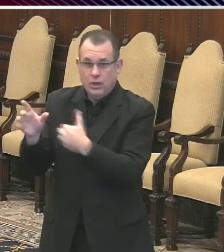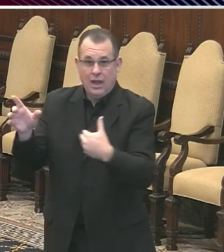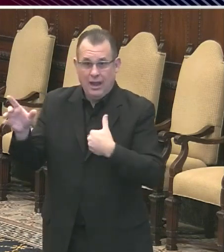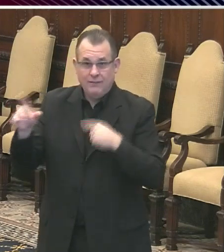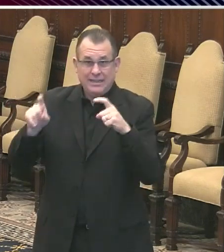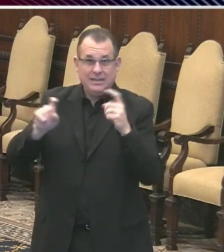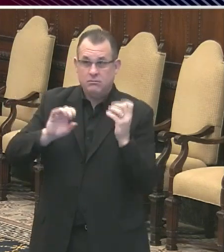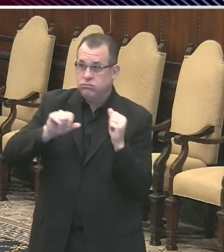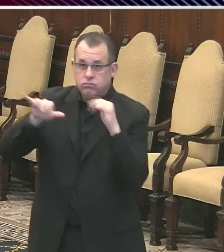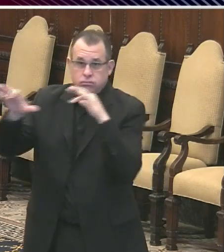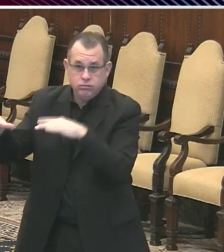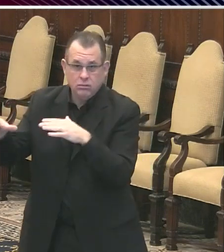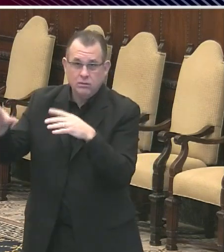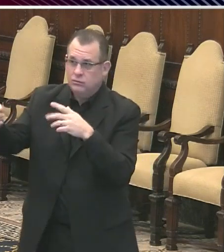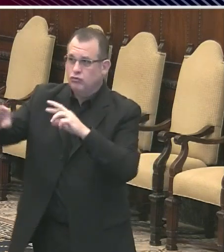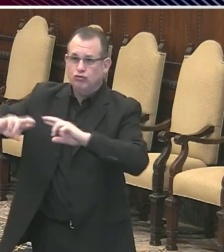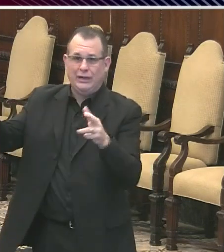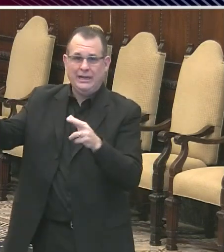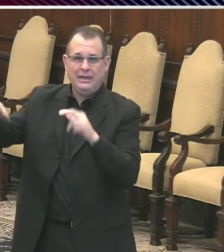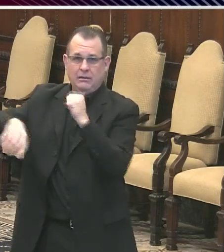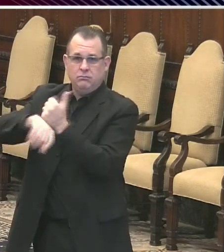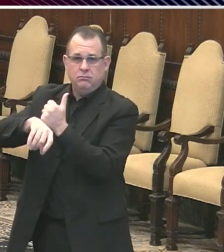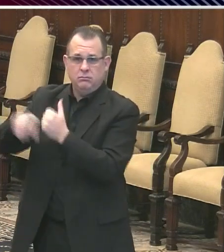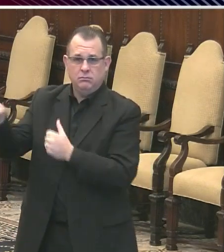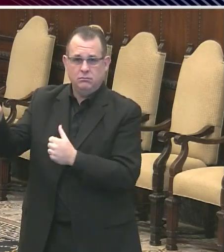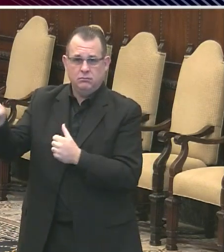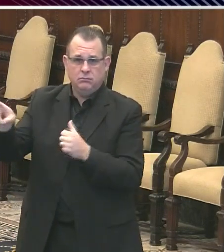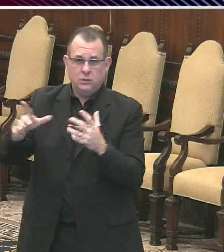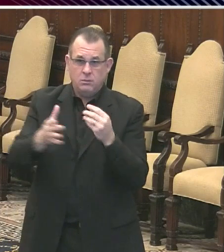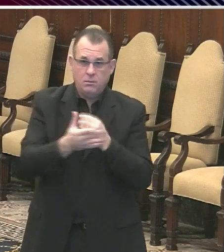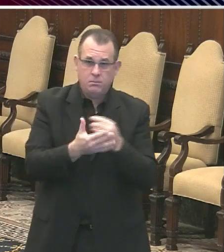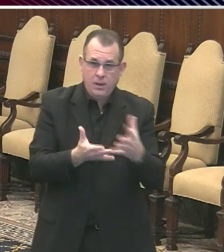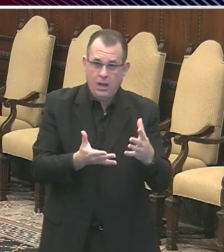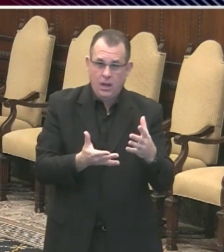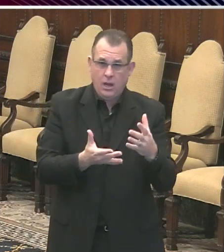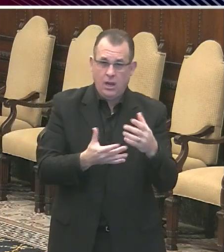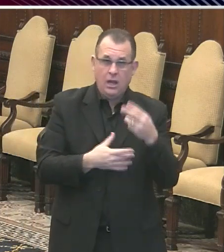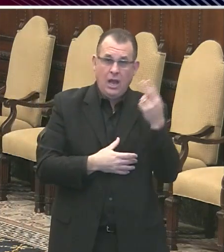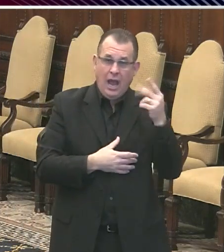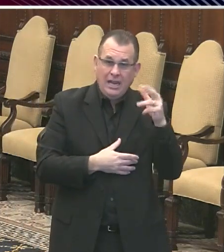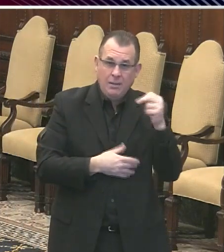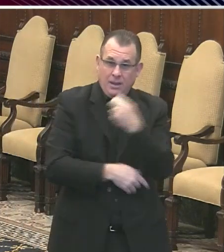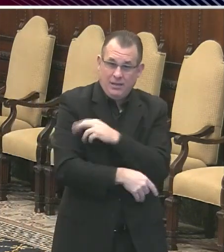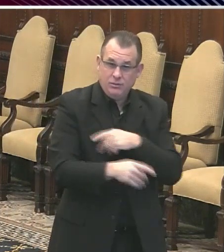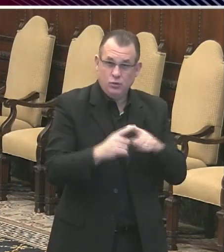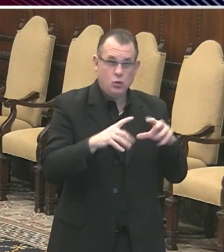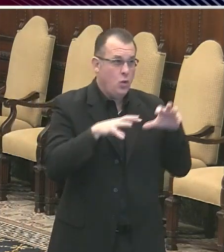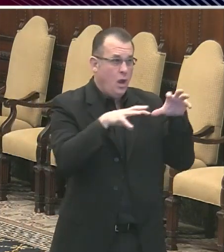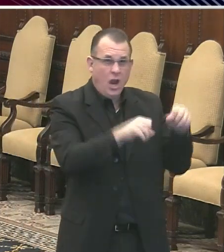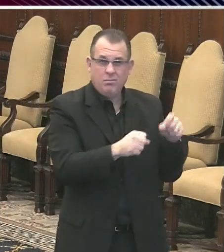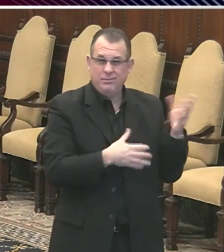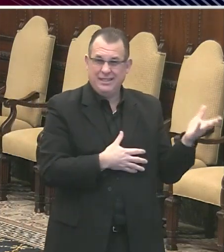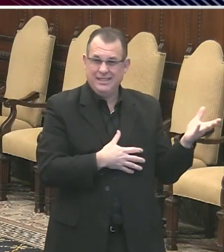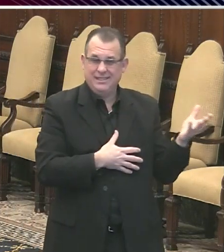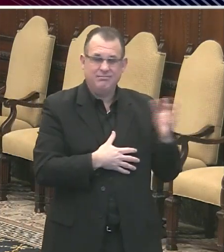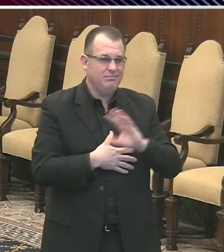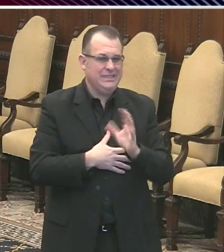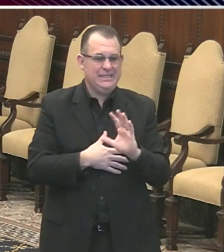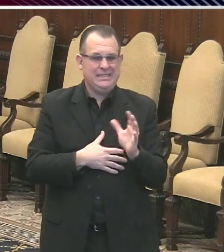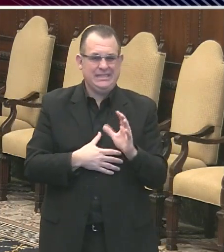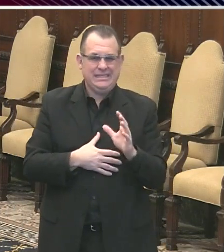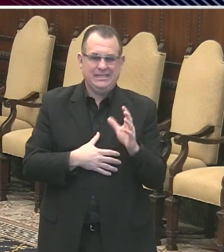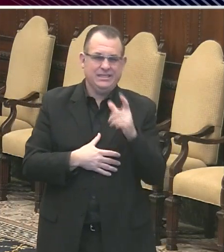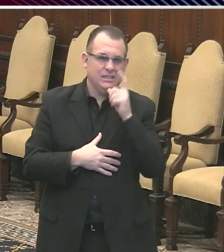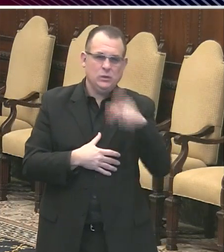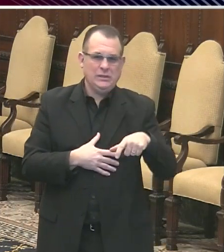buying a Hahnemann Hospital or eminent domain Hahnemann Hospital or running Hahnemann Hospital is not in the stars. It's way too expensive,